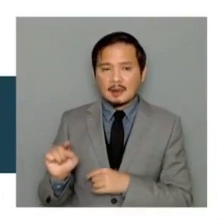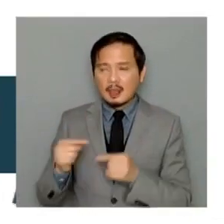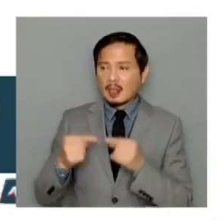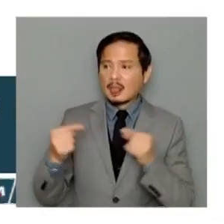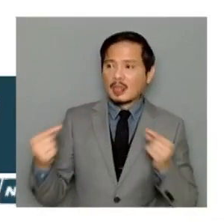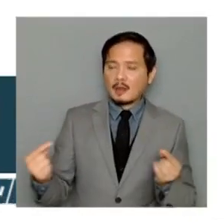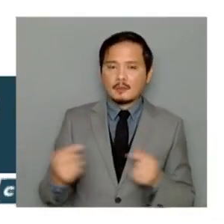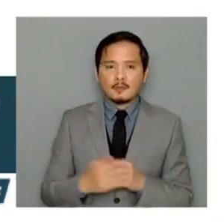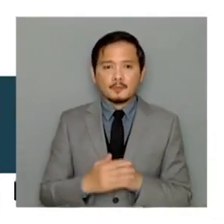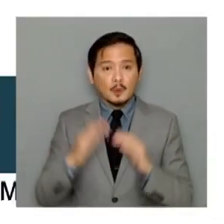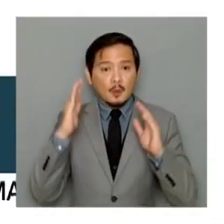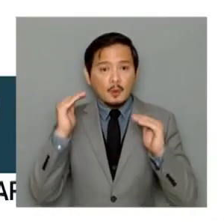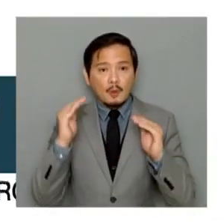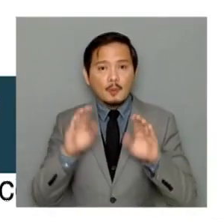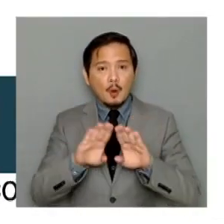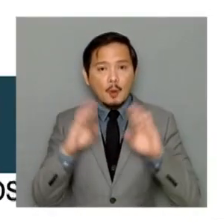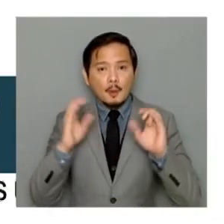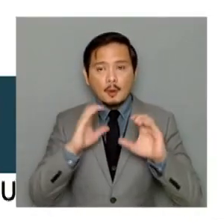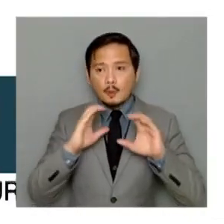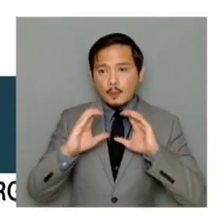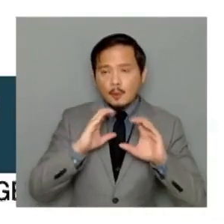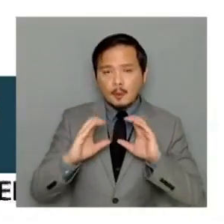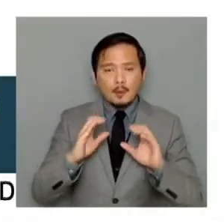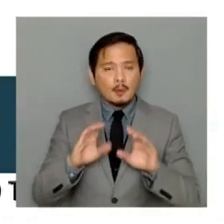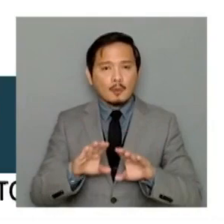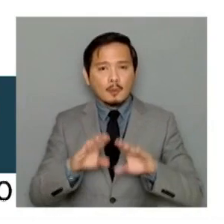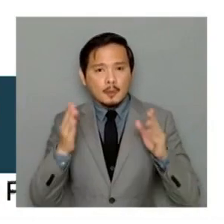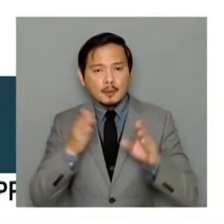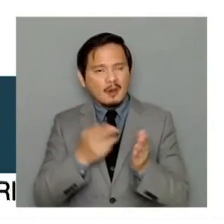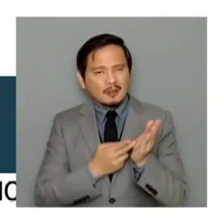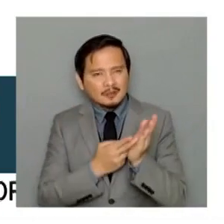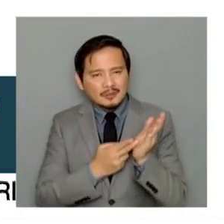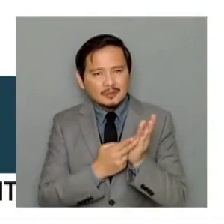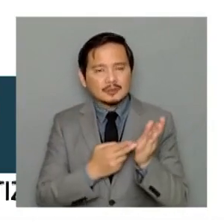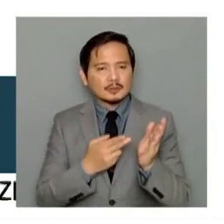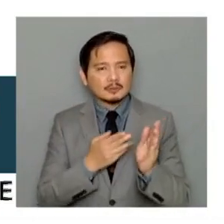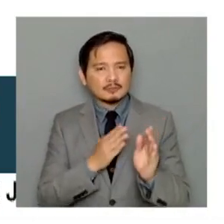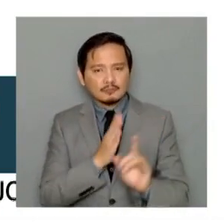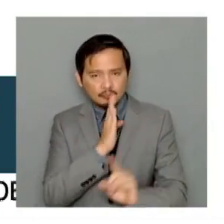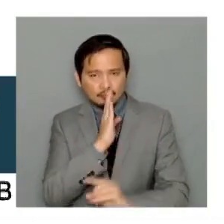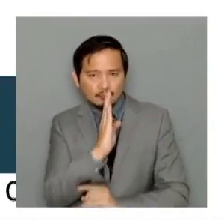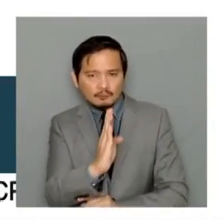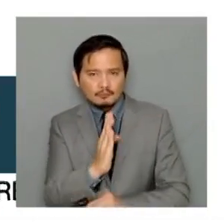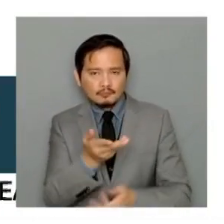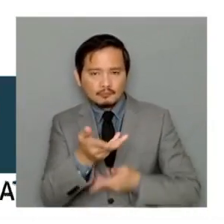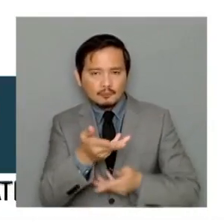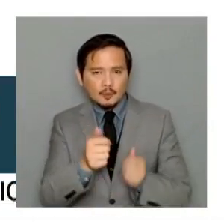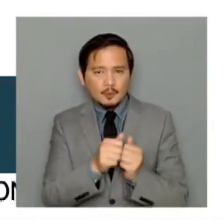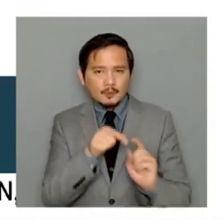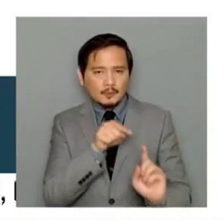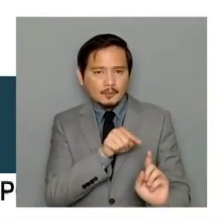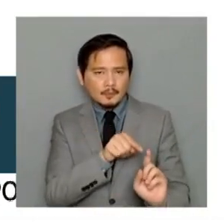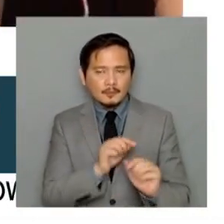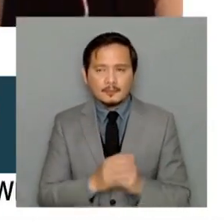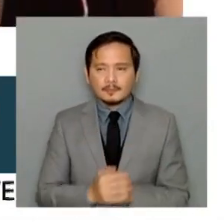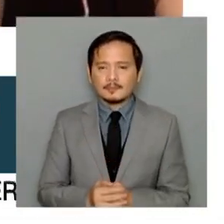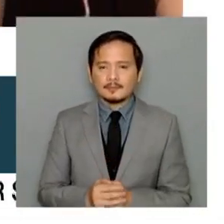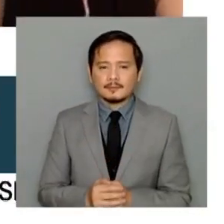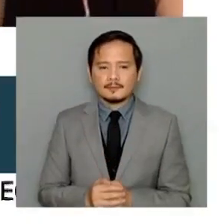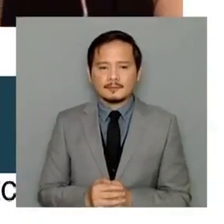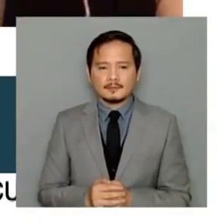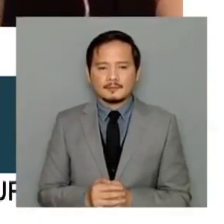line and an honest line with environmental defenders on the ground with the incoming environment secretary. But in talking about that particular